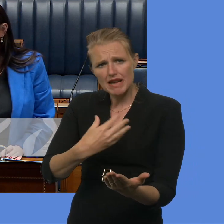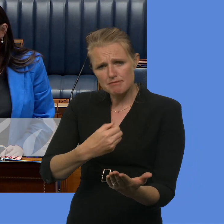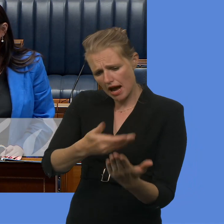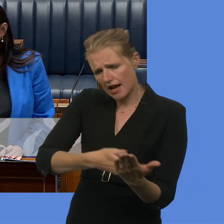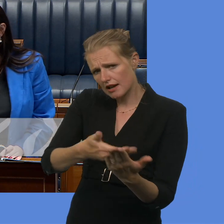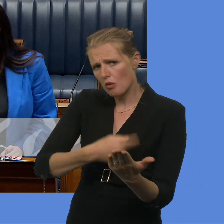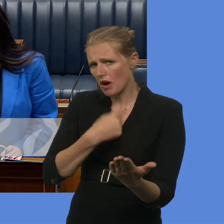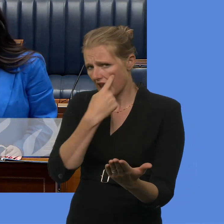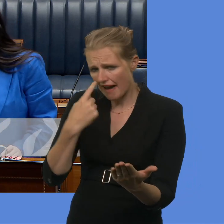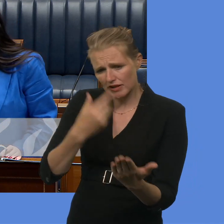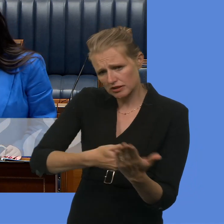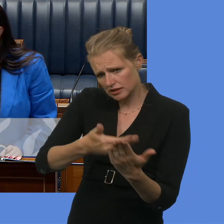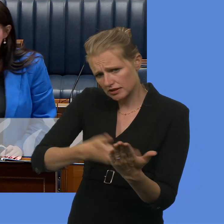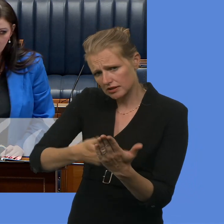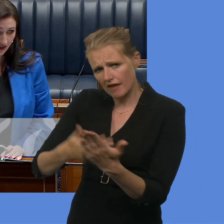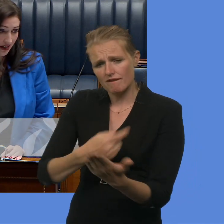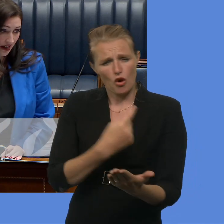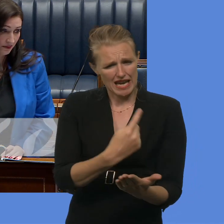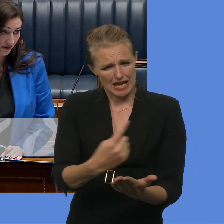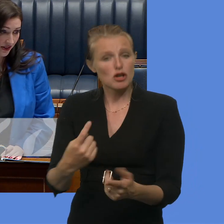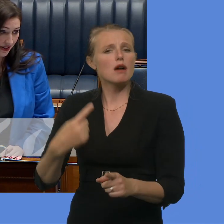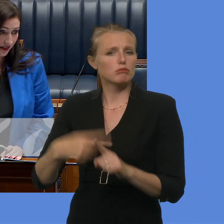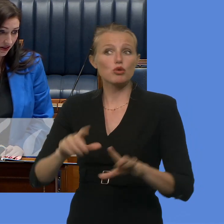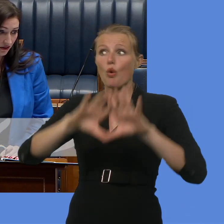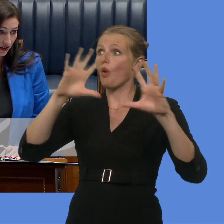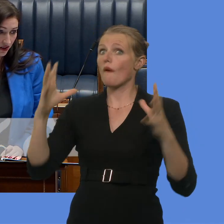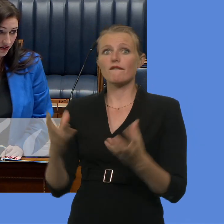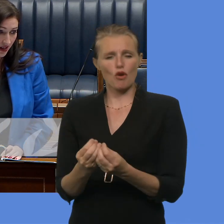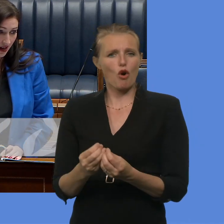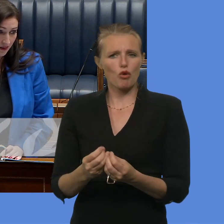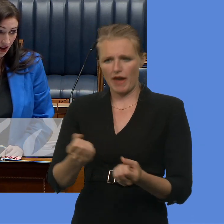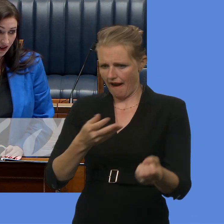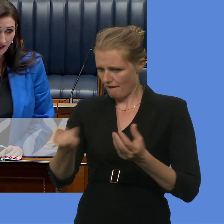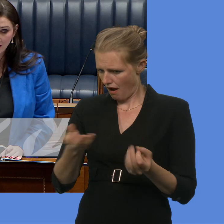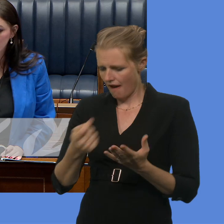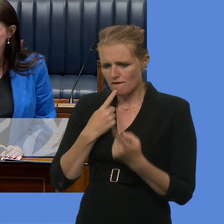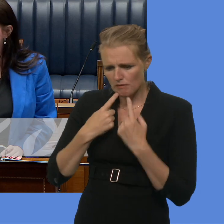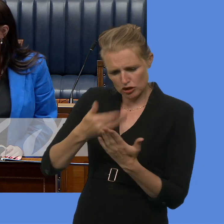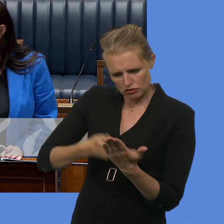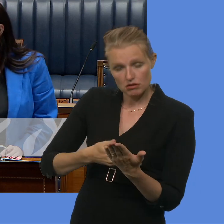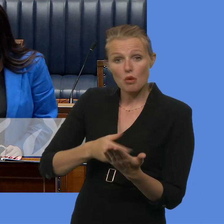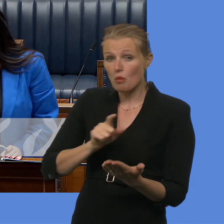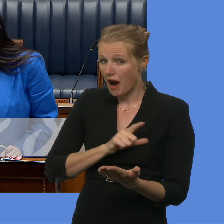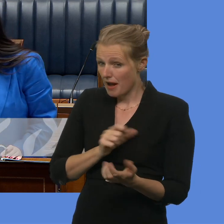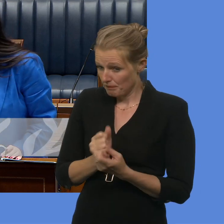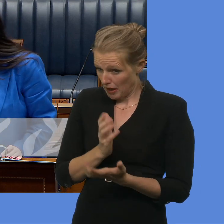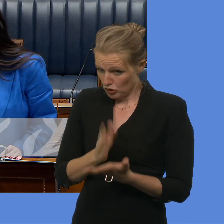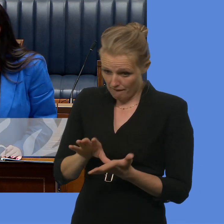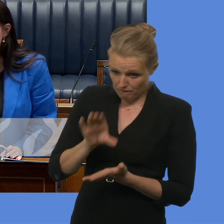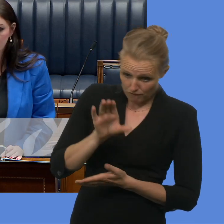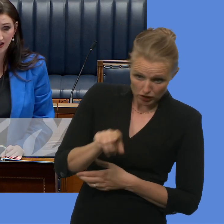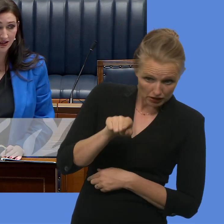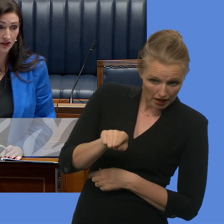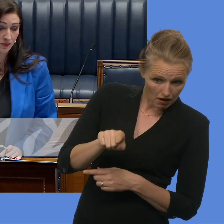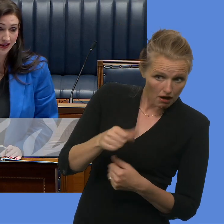kinds of different indicators, which are picked to give us a sense around how effective these things are. So, yes, we do